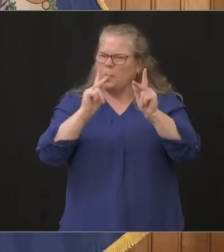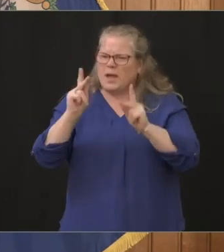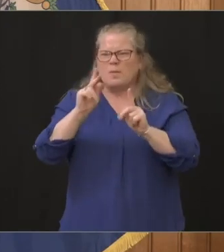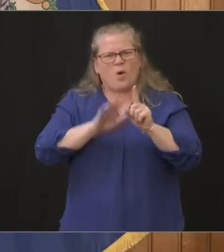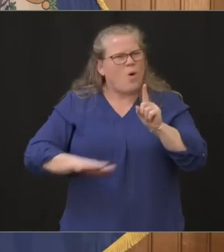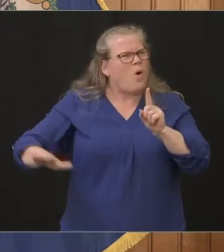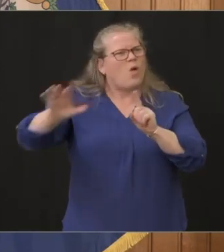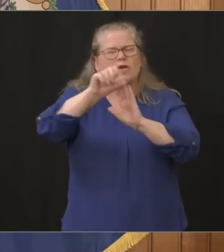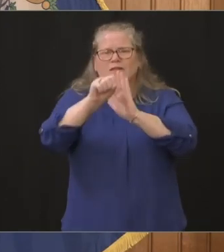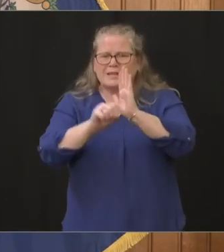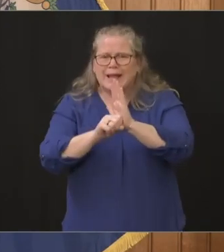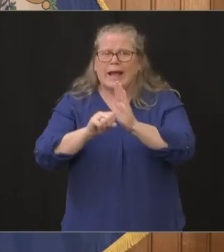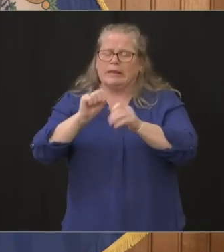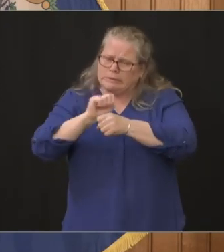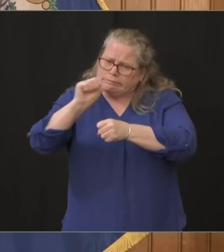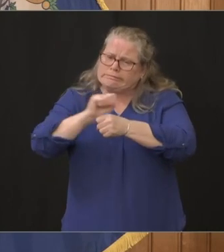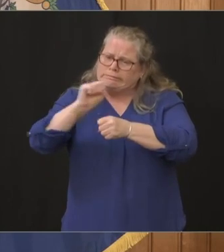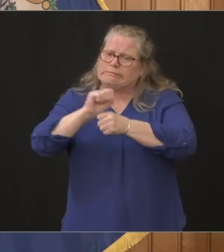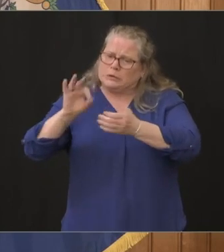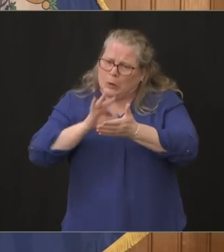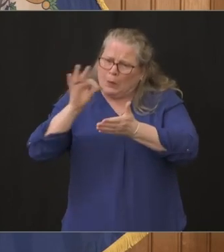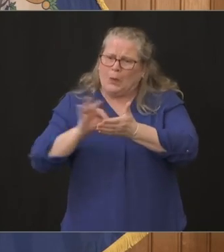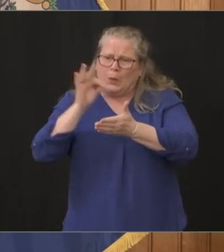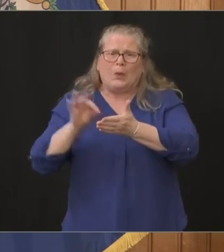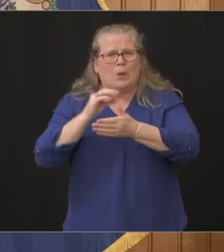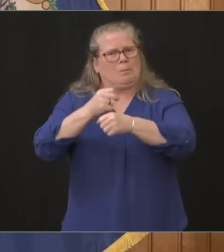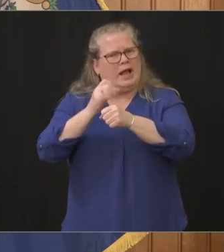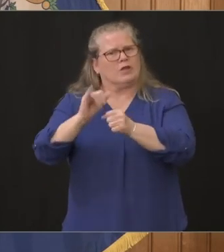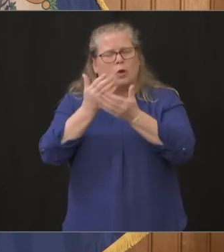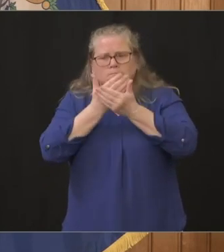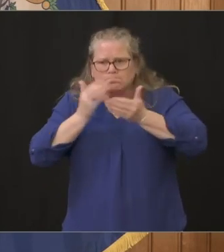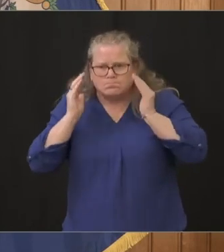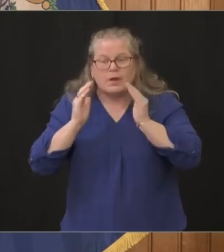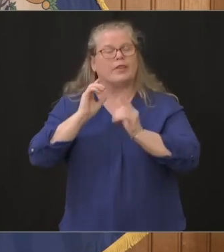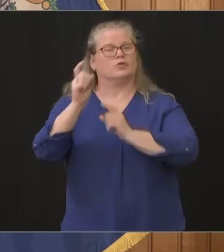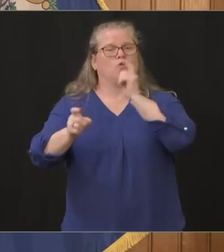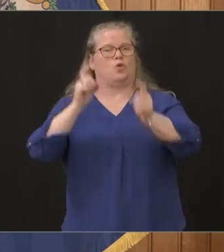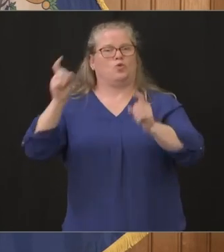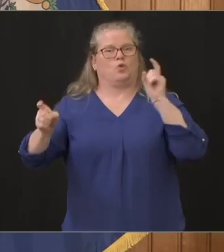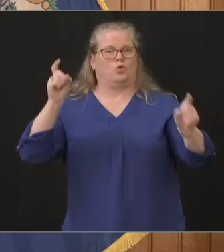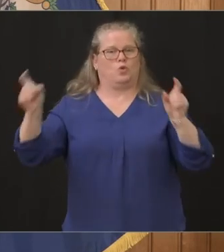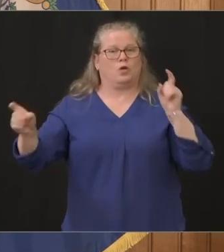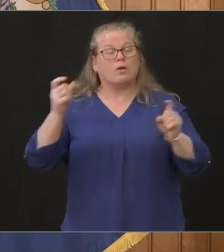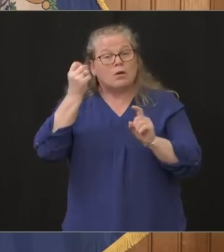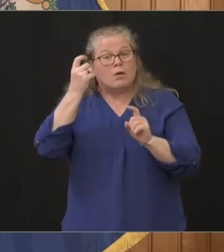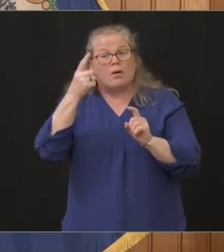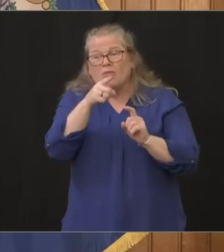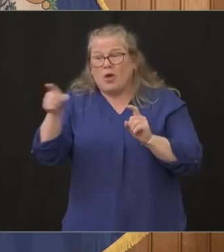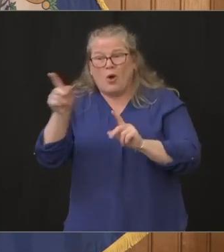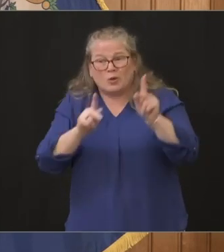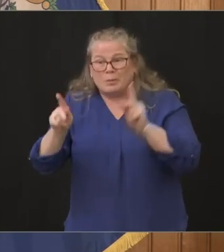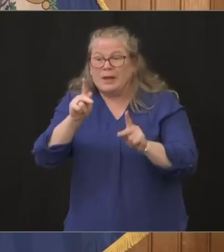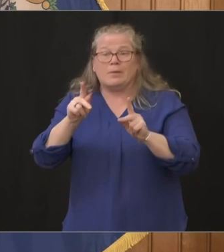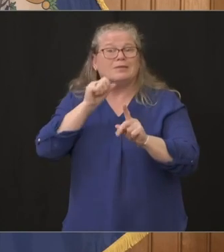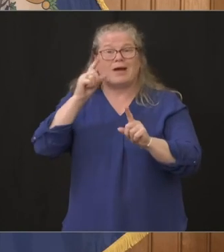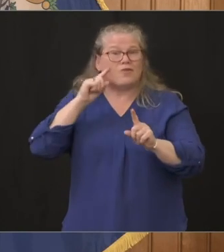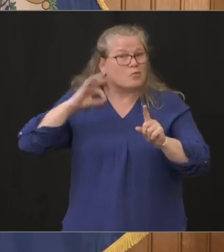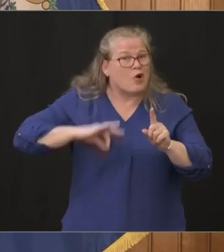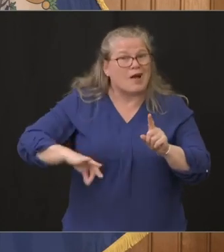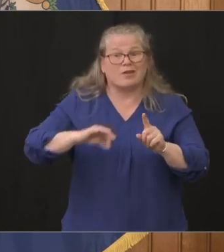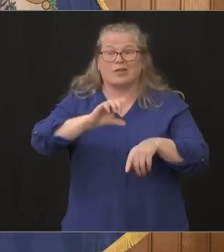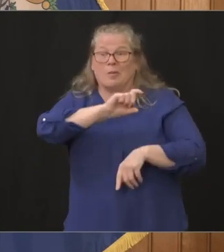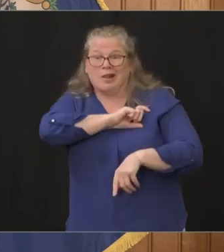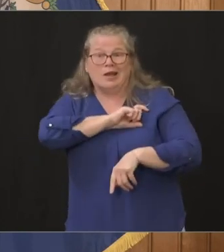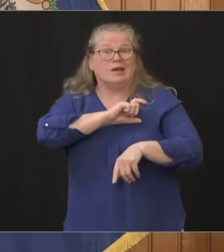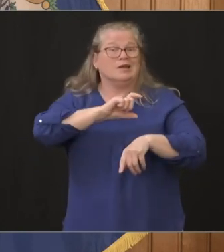health care workers obviously those are also first responders those are not-for-profits who are working group homes those are police and cops